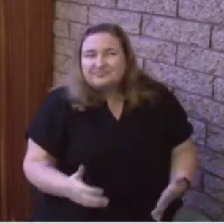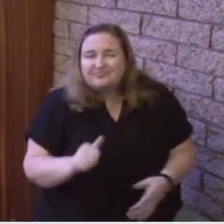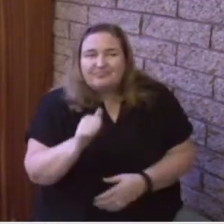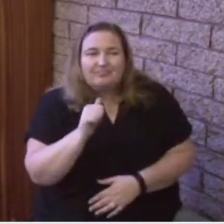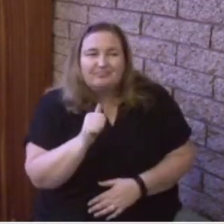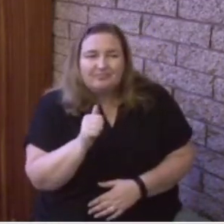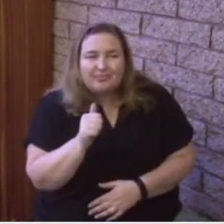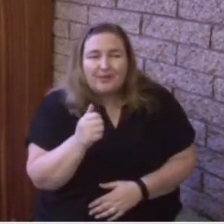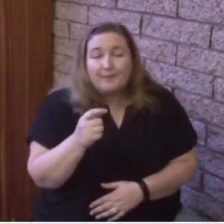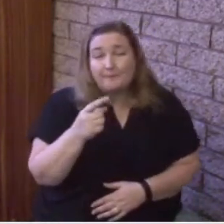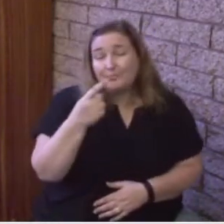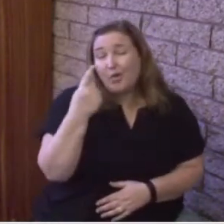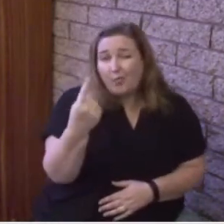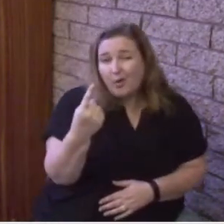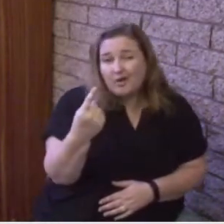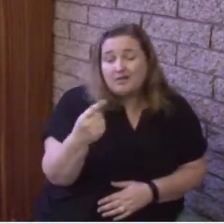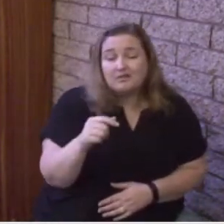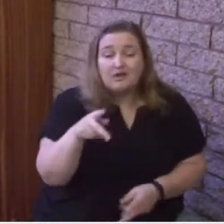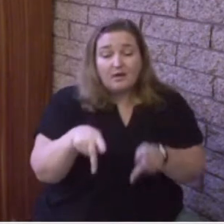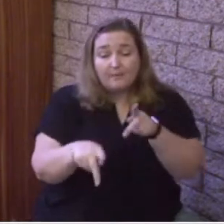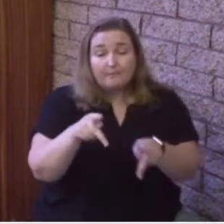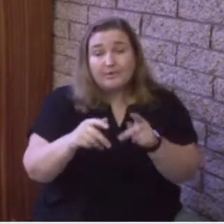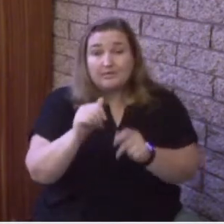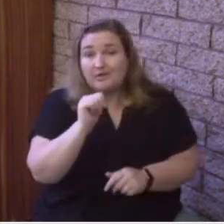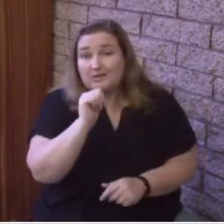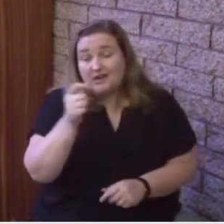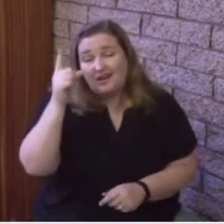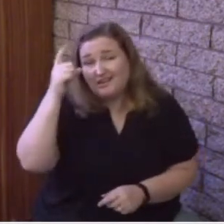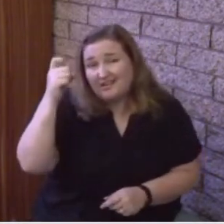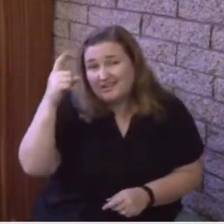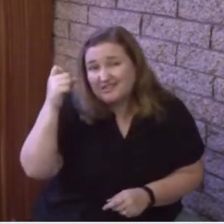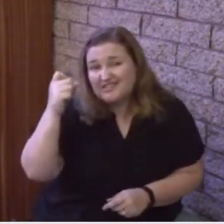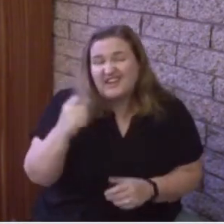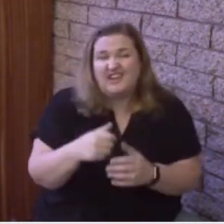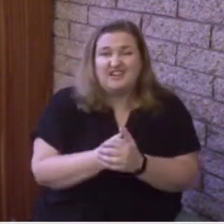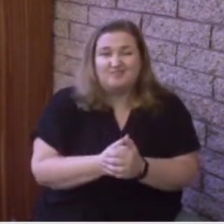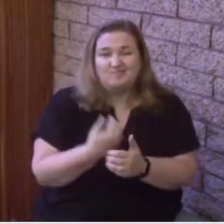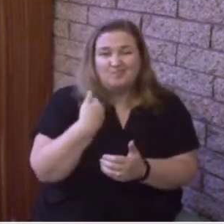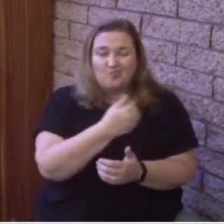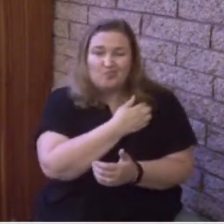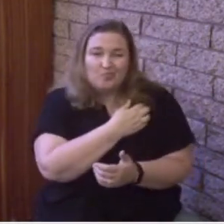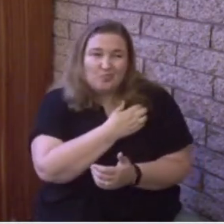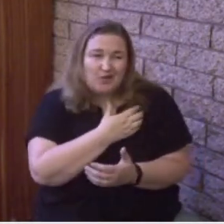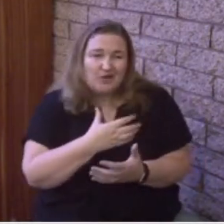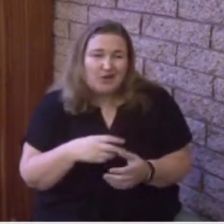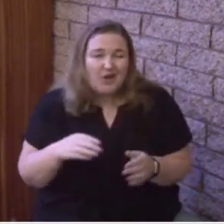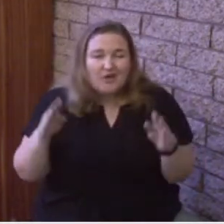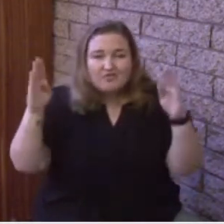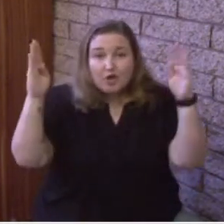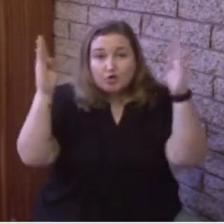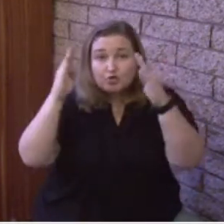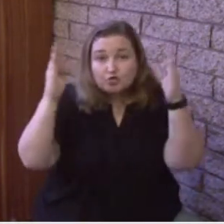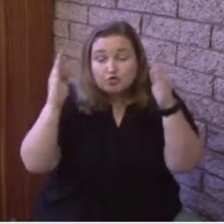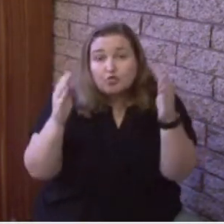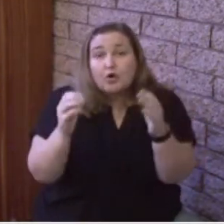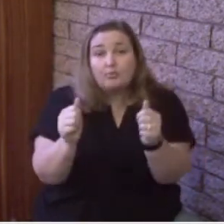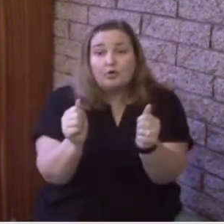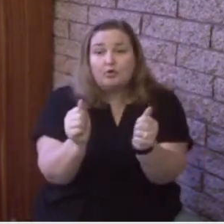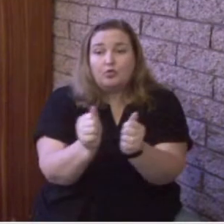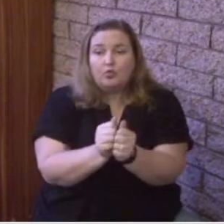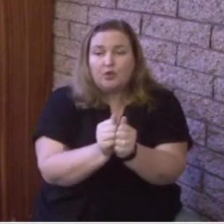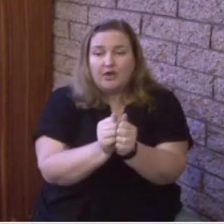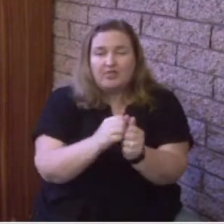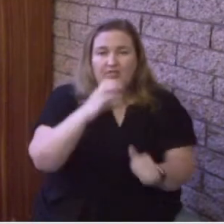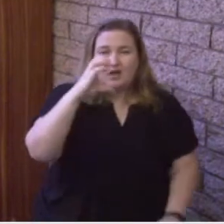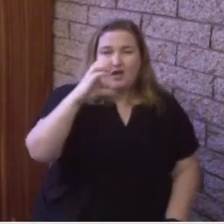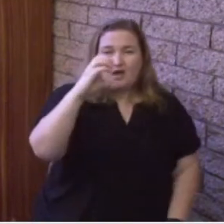where we sometimes have trouble with the concept of a God that is three